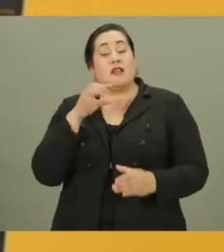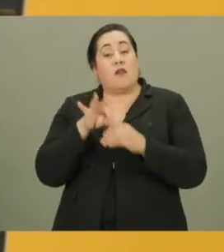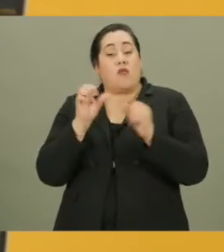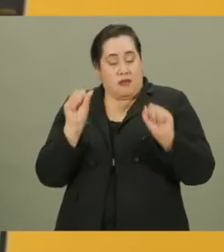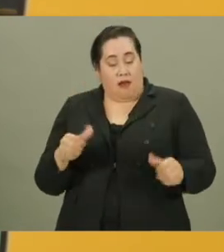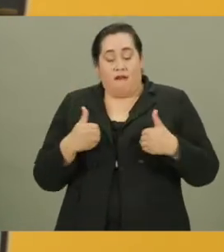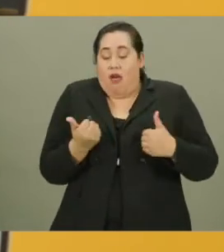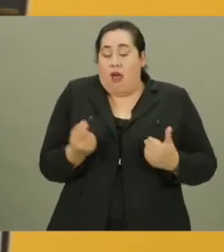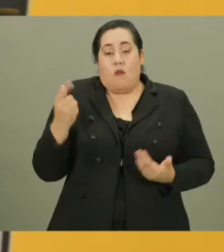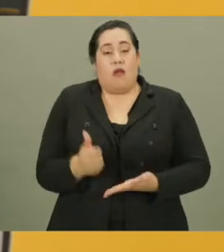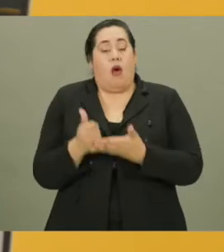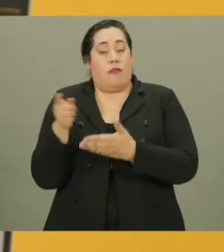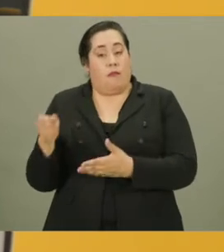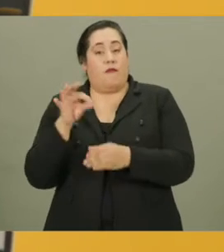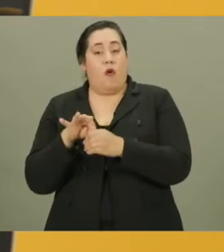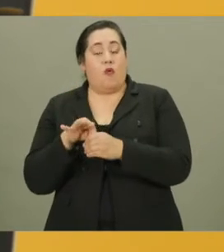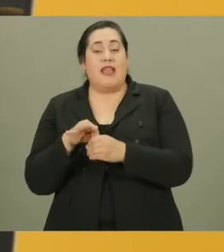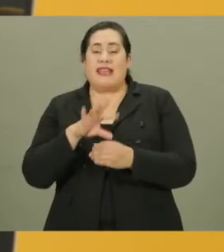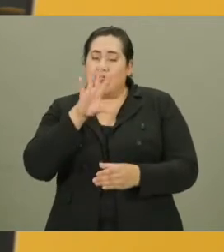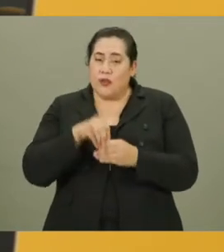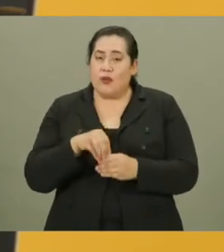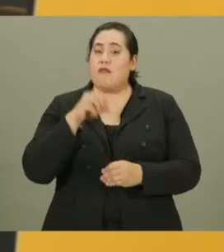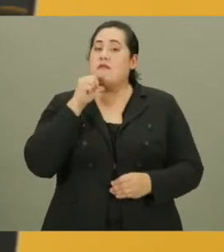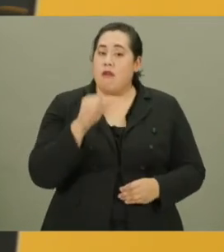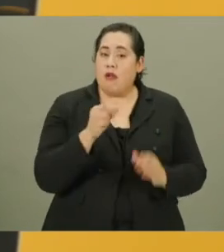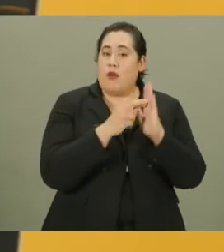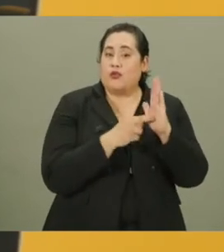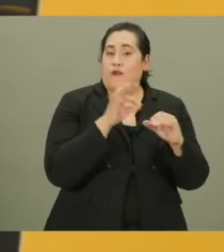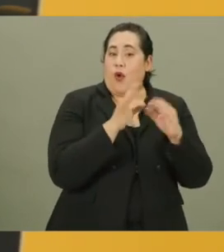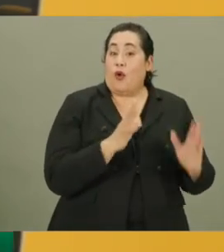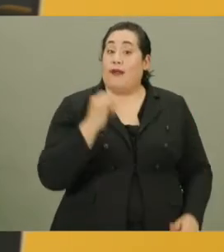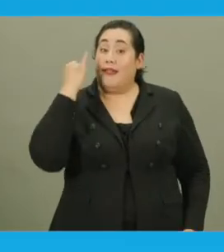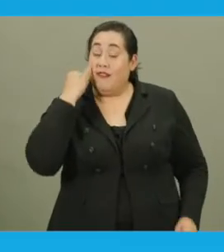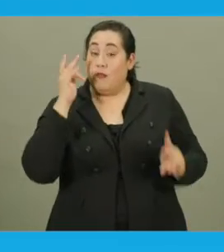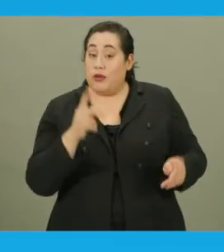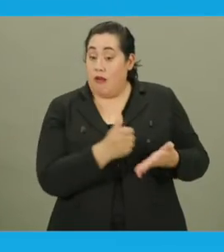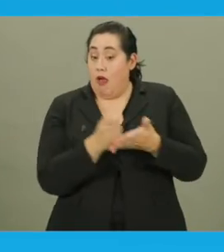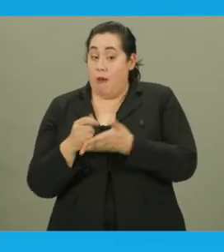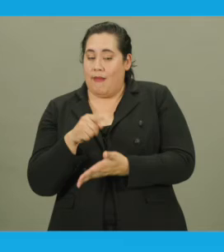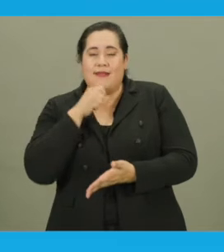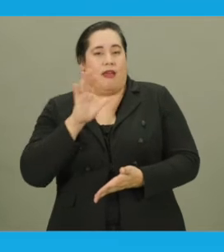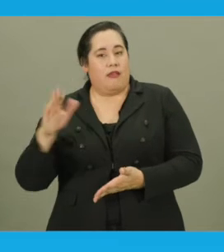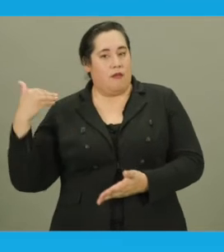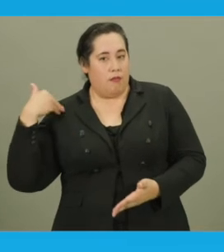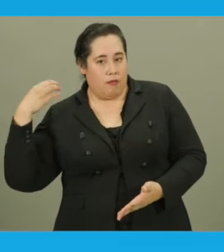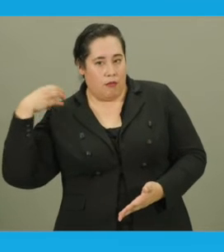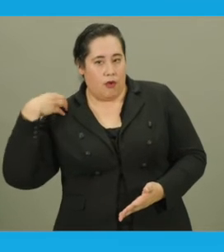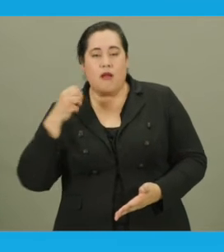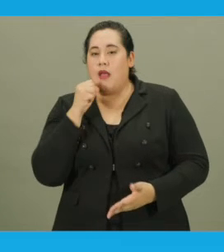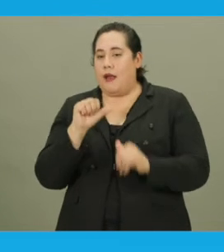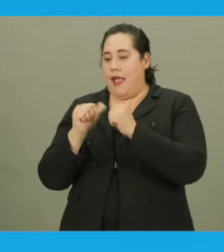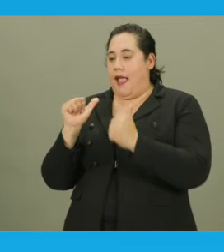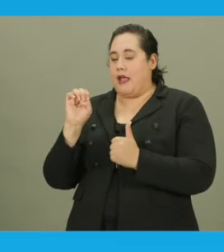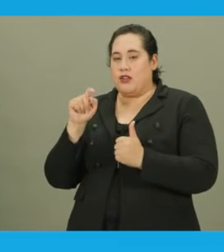says that a voter can have anyone help them vote, even a non-registered voter, as long as the person helping is not their employer